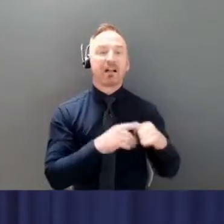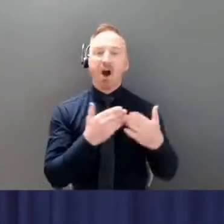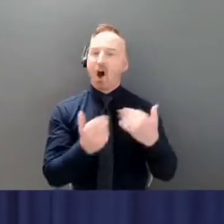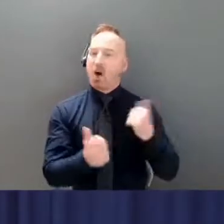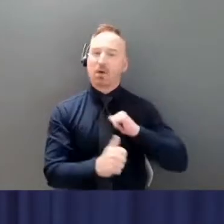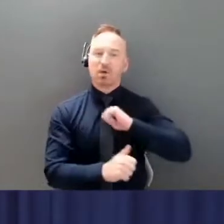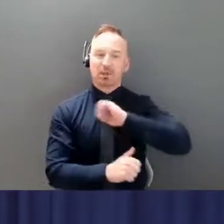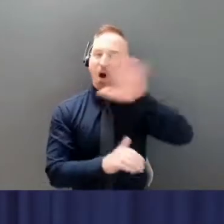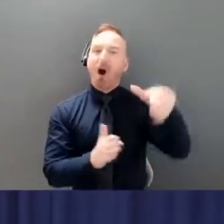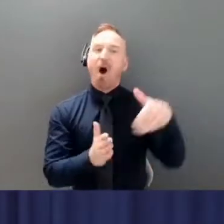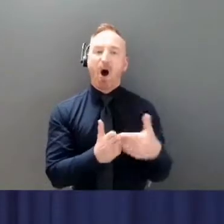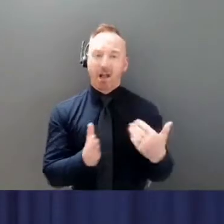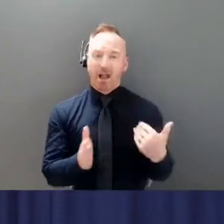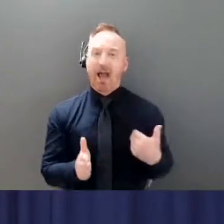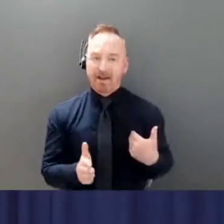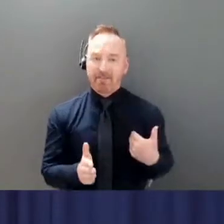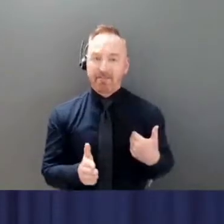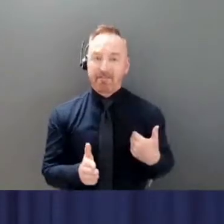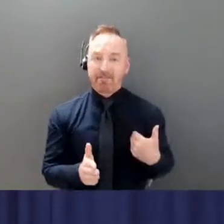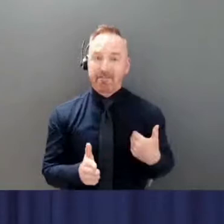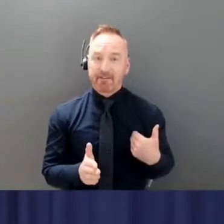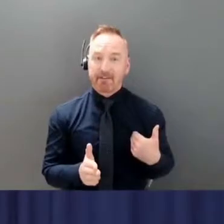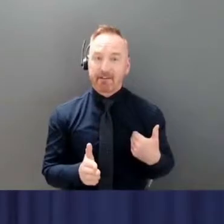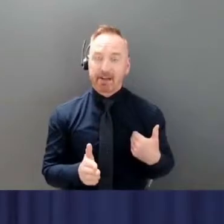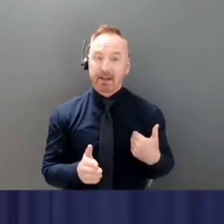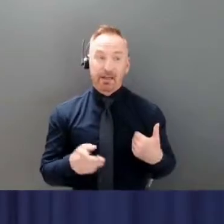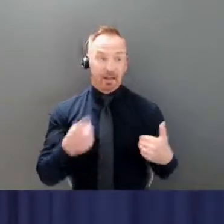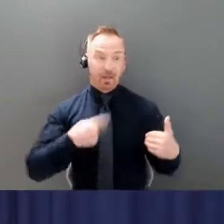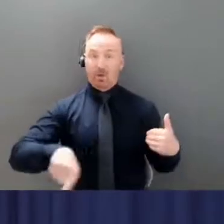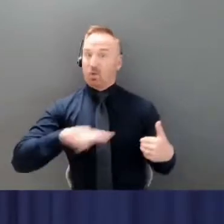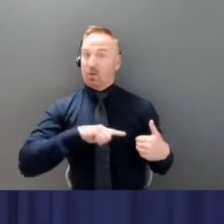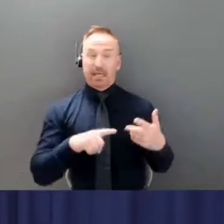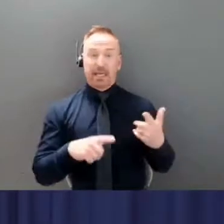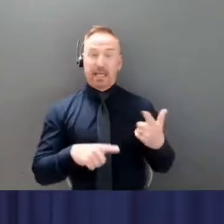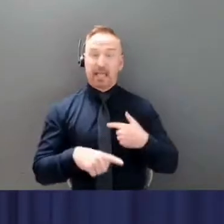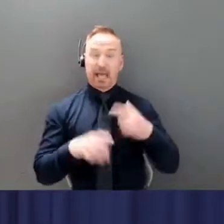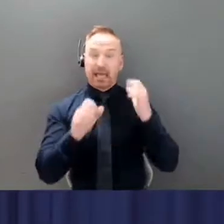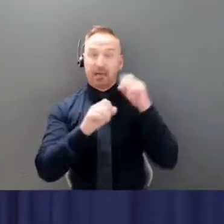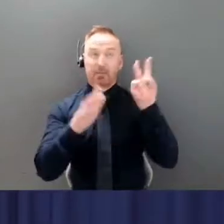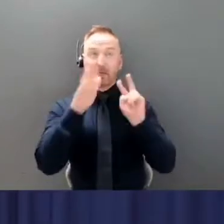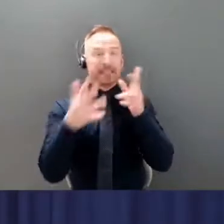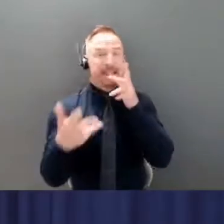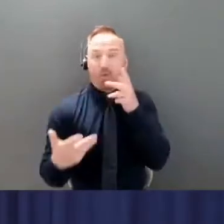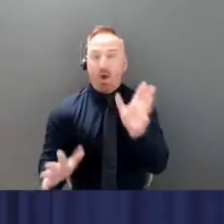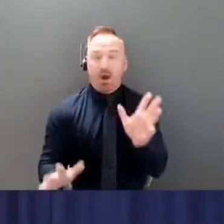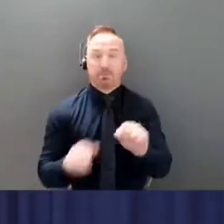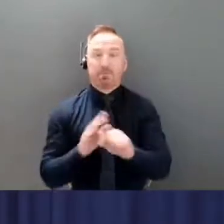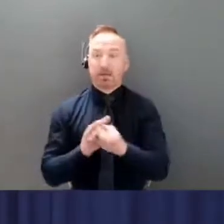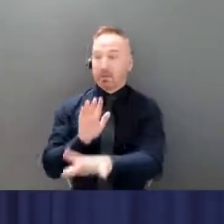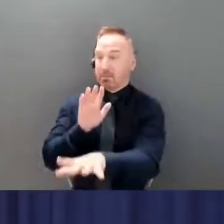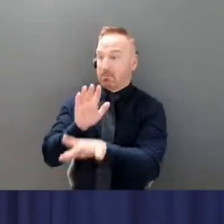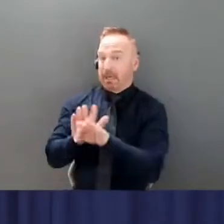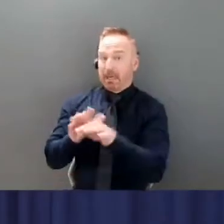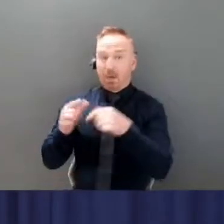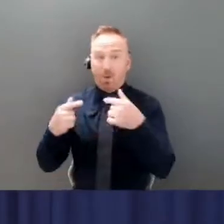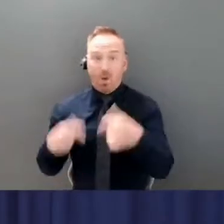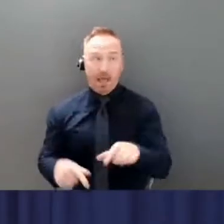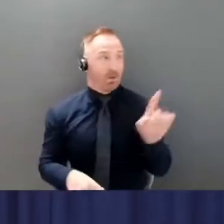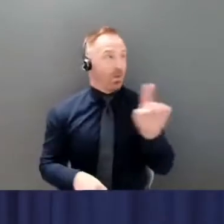This is not where any of us wanted to be, but you don't get to choose when and where a pandemic strikes.